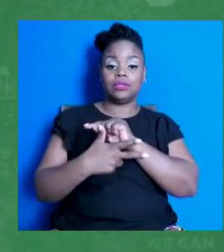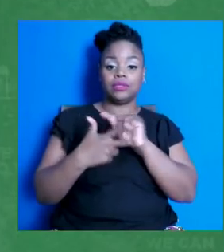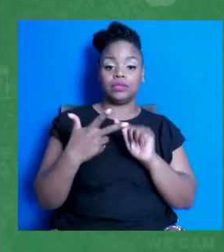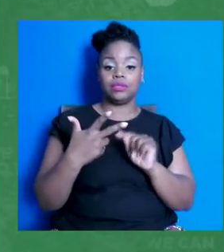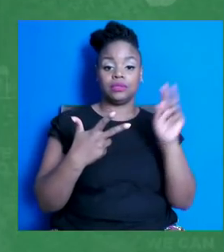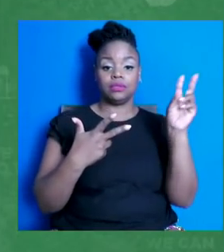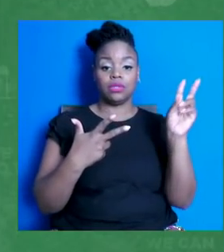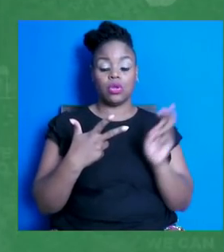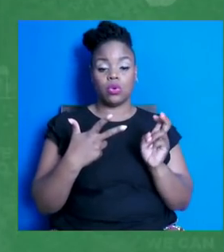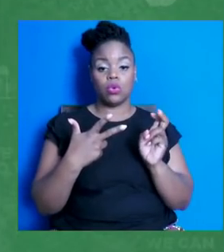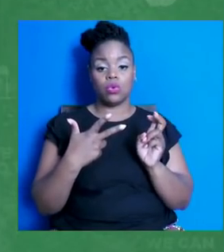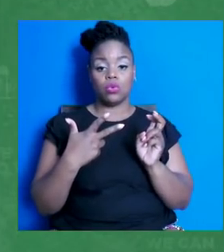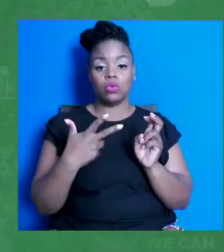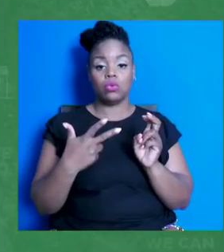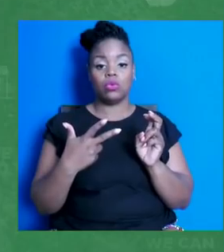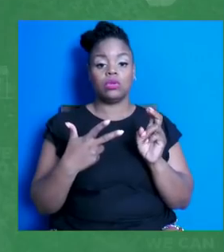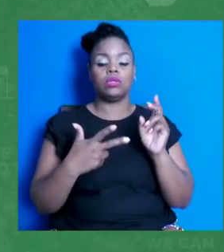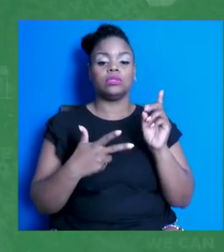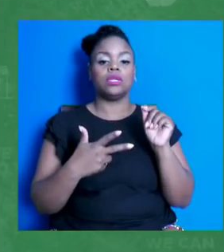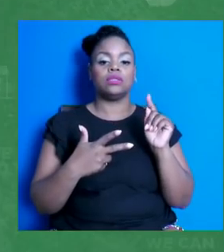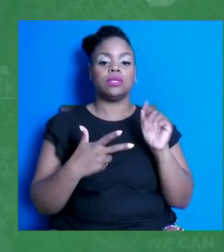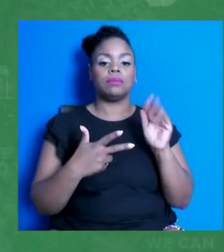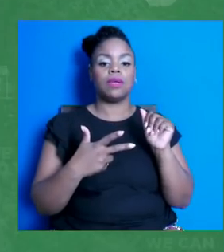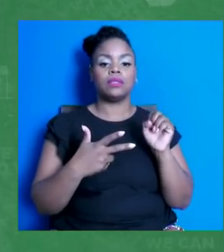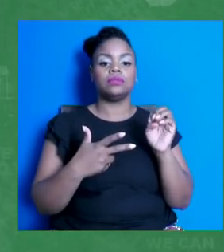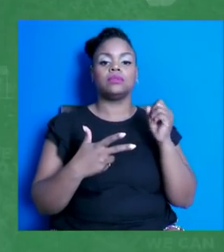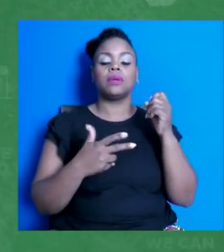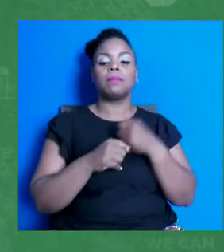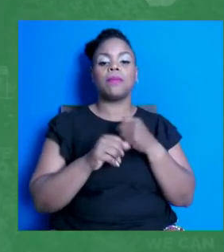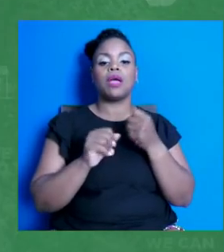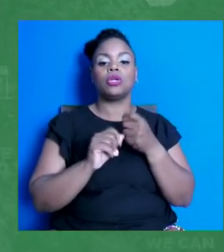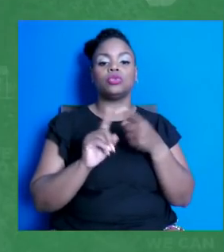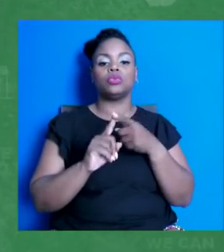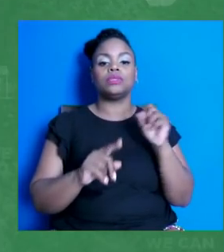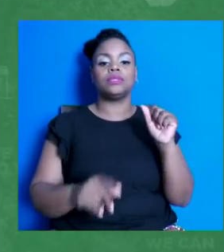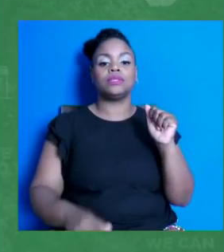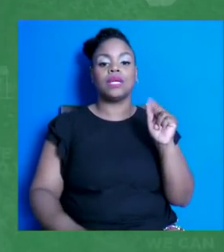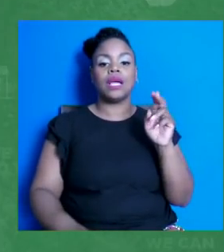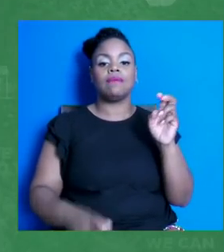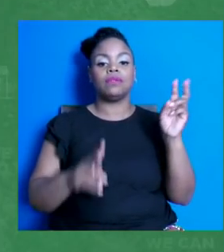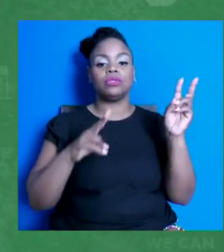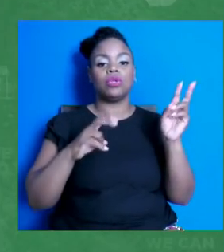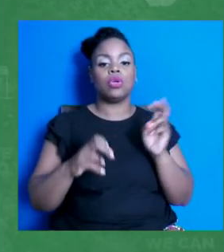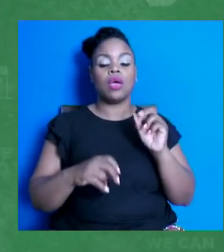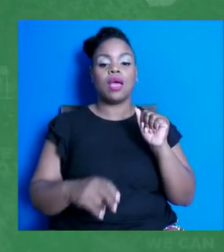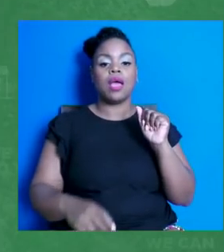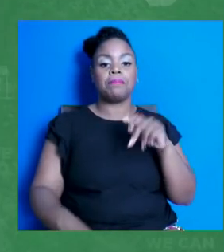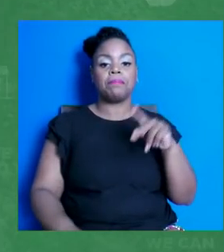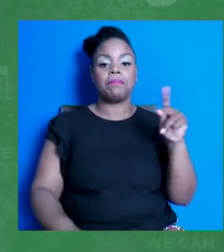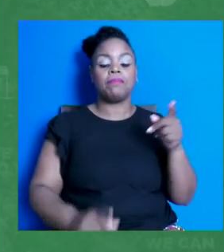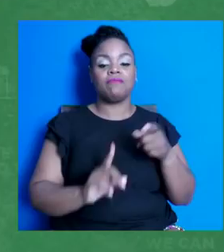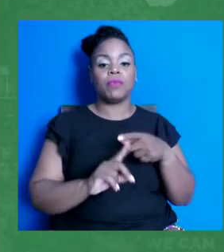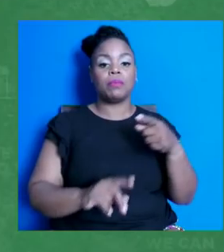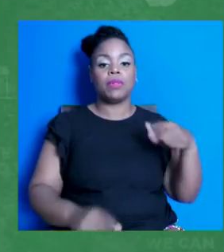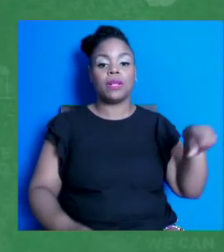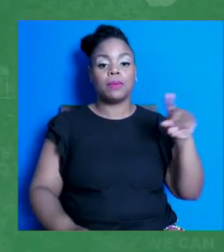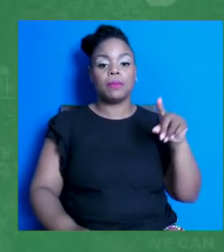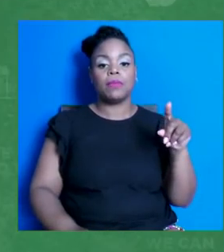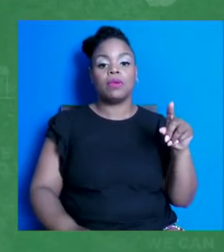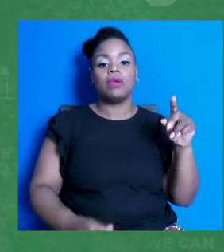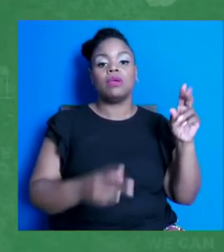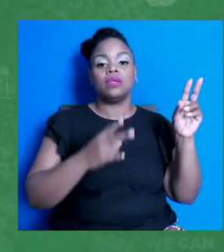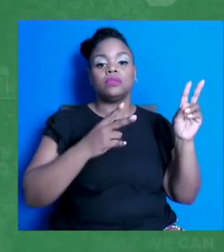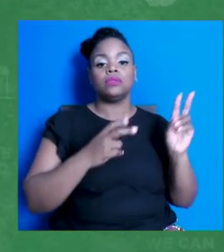made2save.org slash reach and create an account and download the app from there. The other way to do it is to download the app directly from